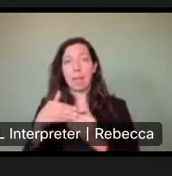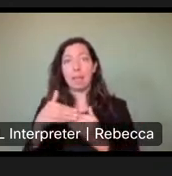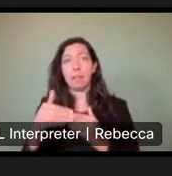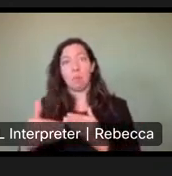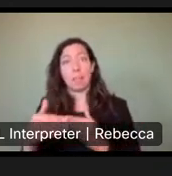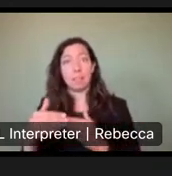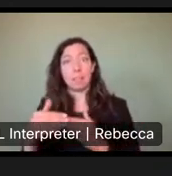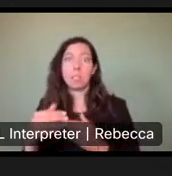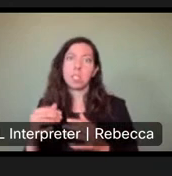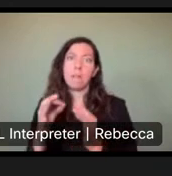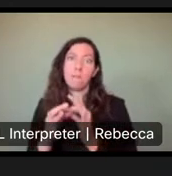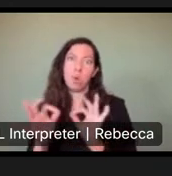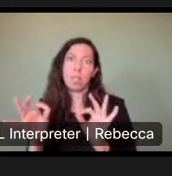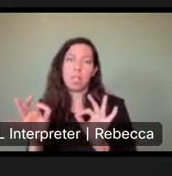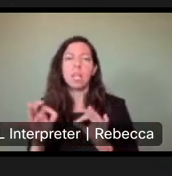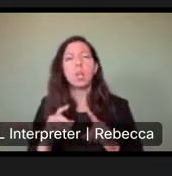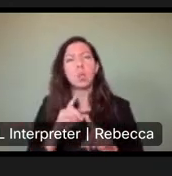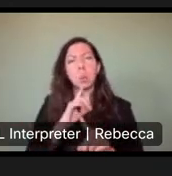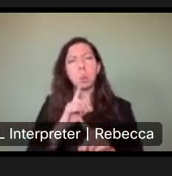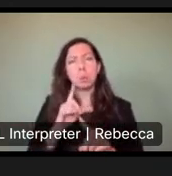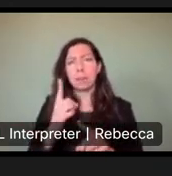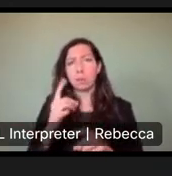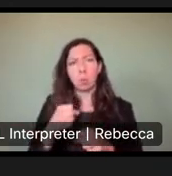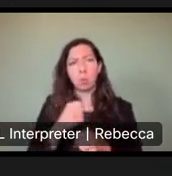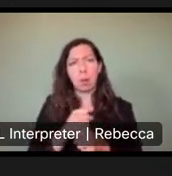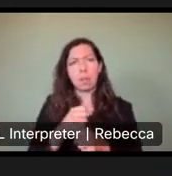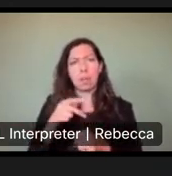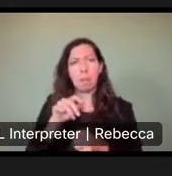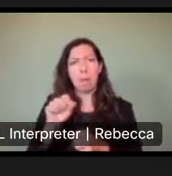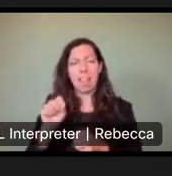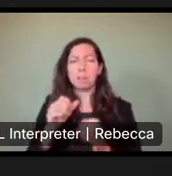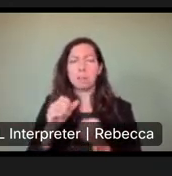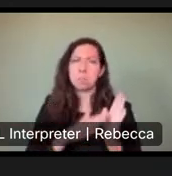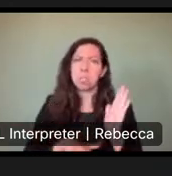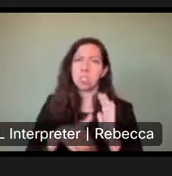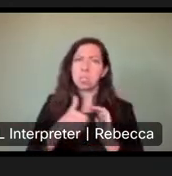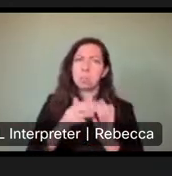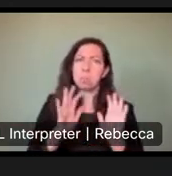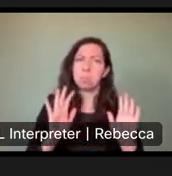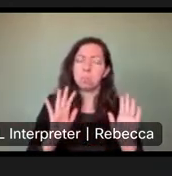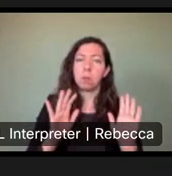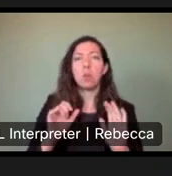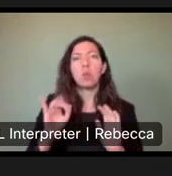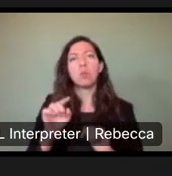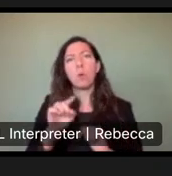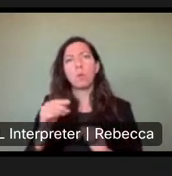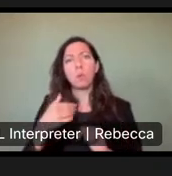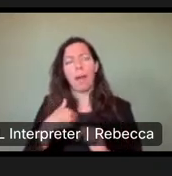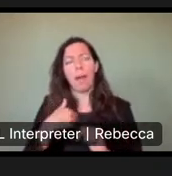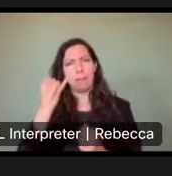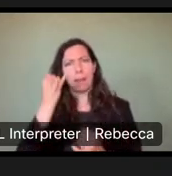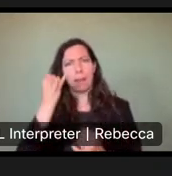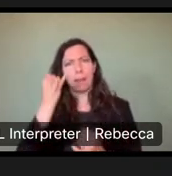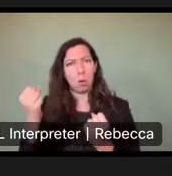a really low entry mark for, uh, a year pass. So anything that you can provide as far as a strategy to